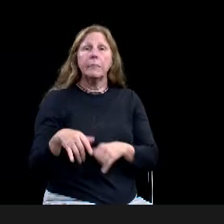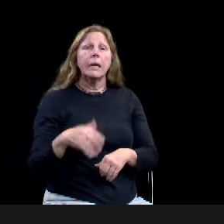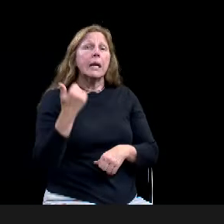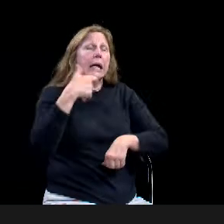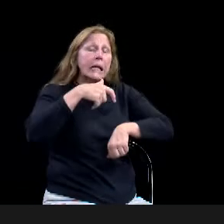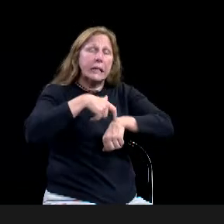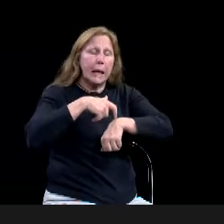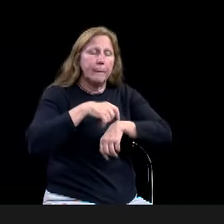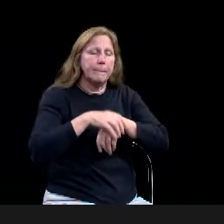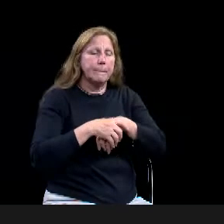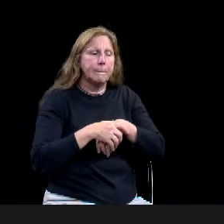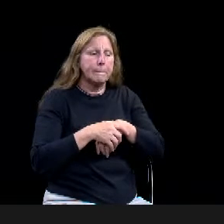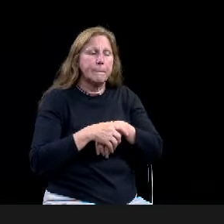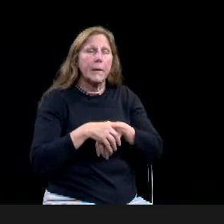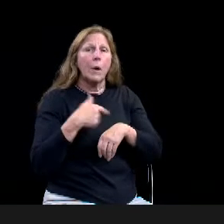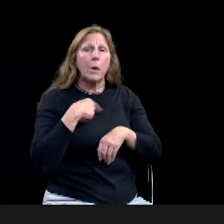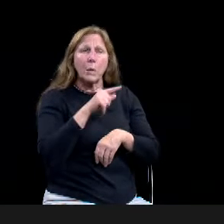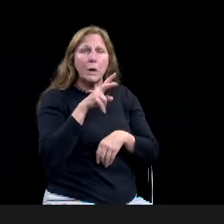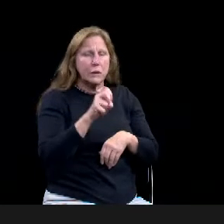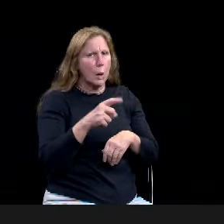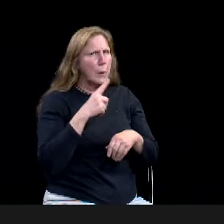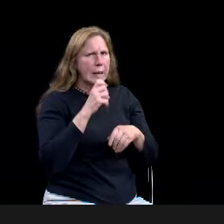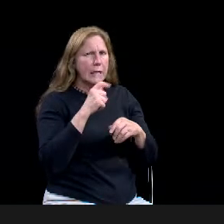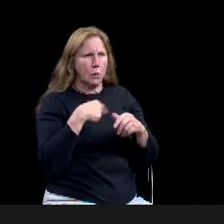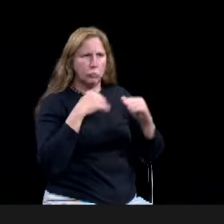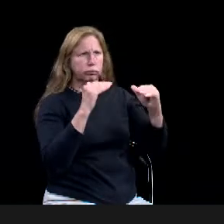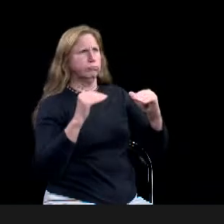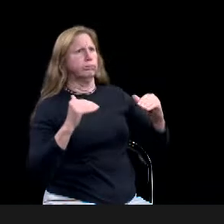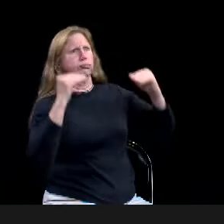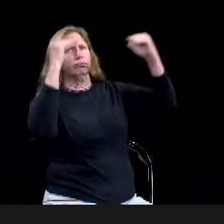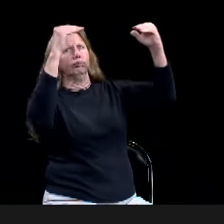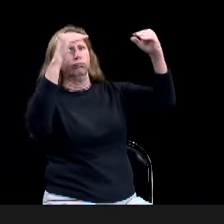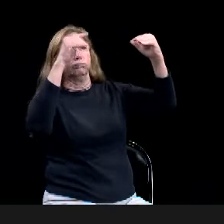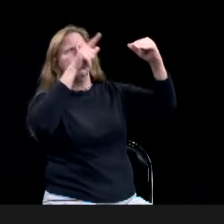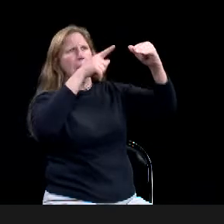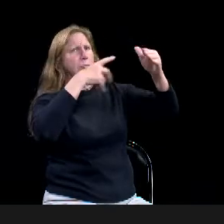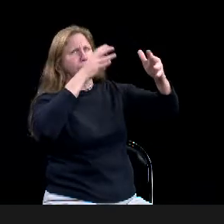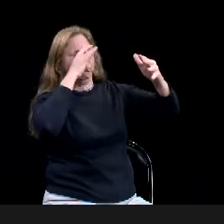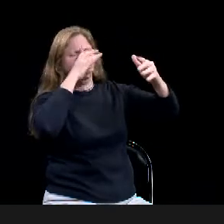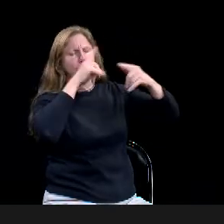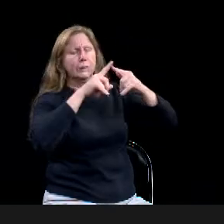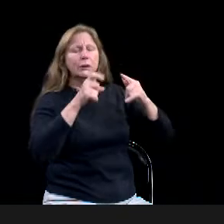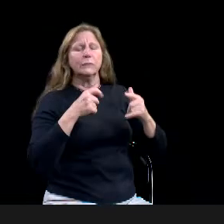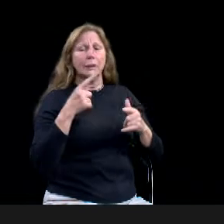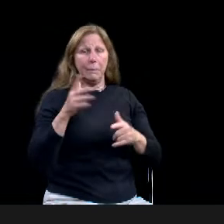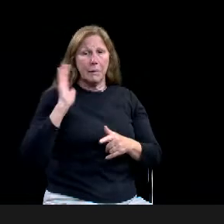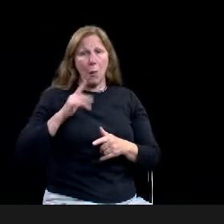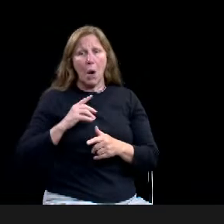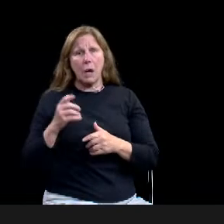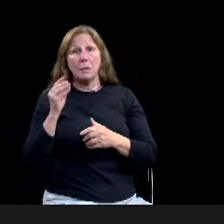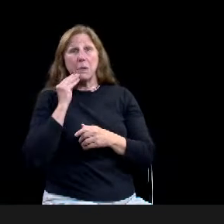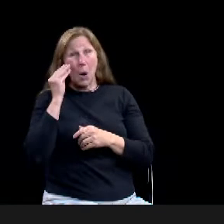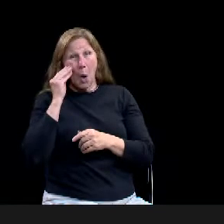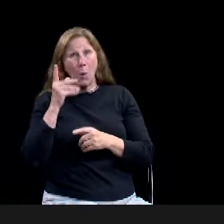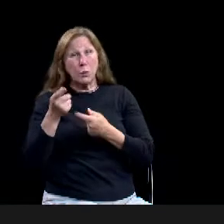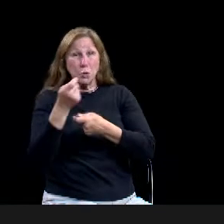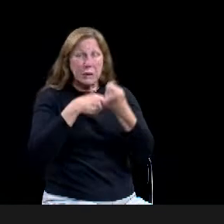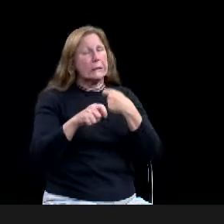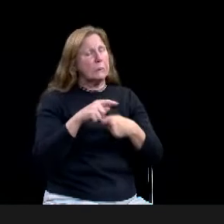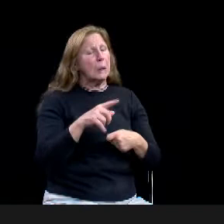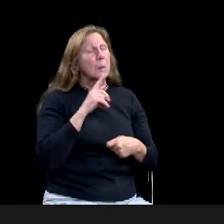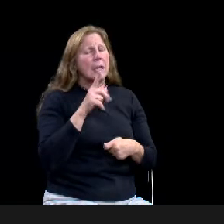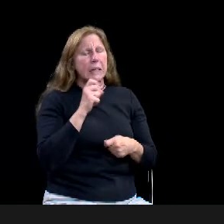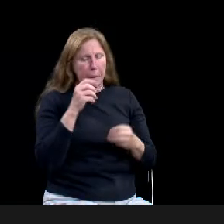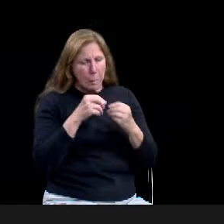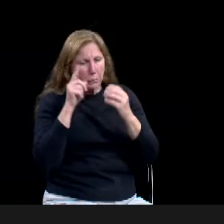I, I would be in favor of taking more time on this one. looking at it too, just to, to, uh, to see what, what, what the options are